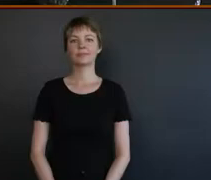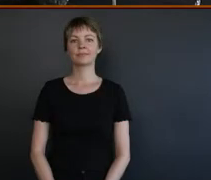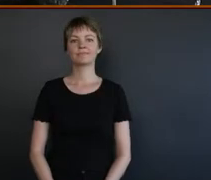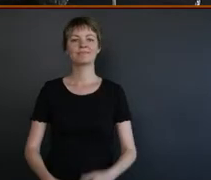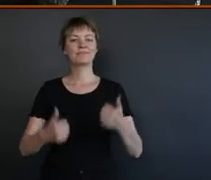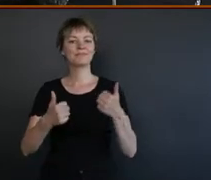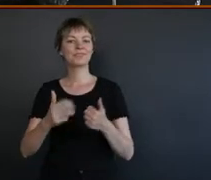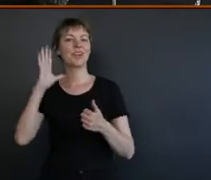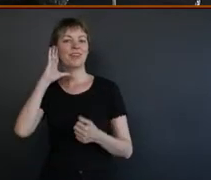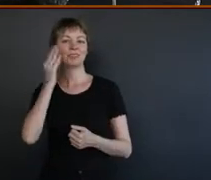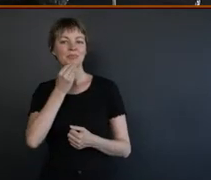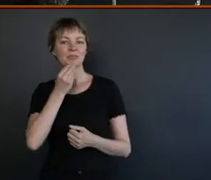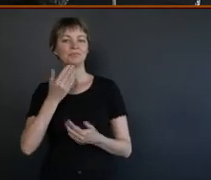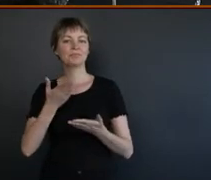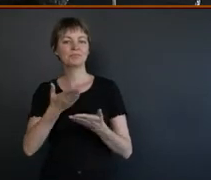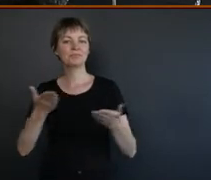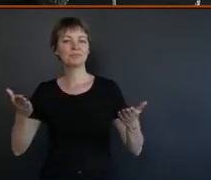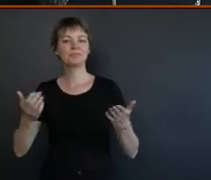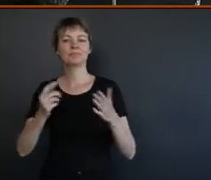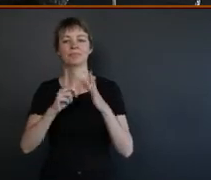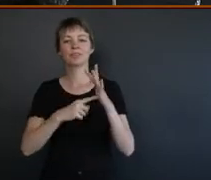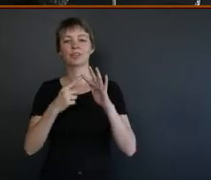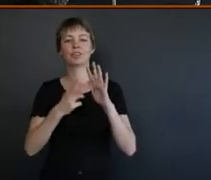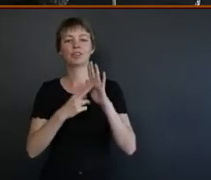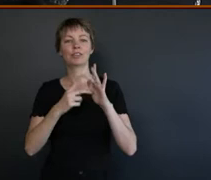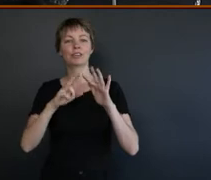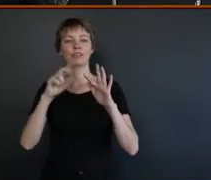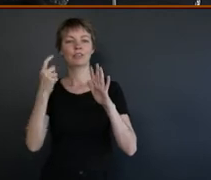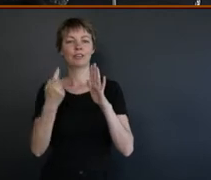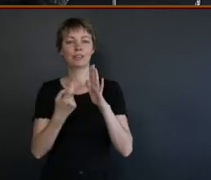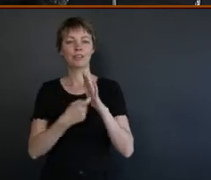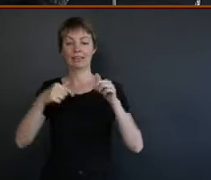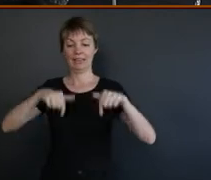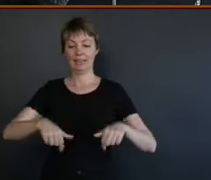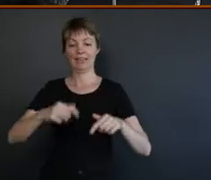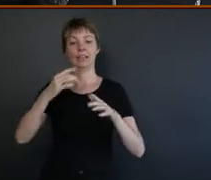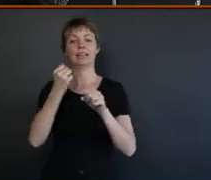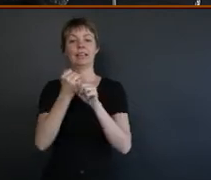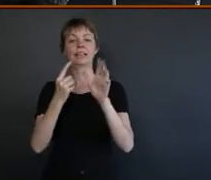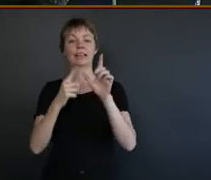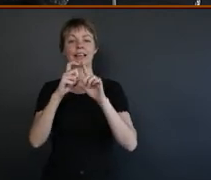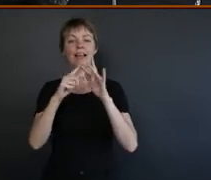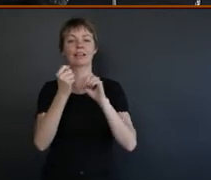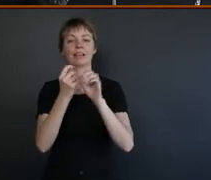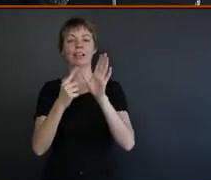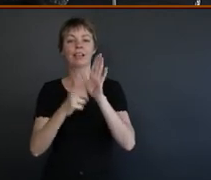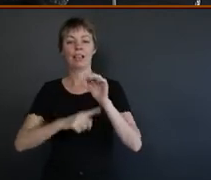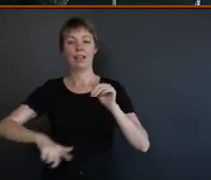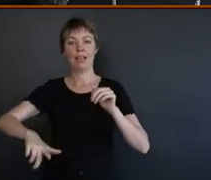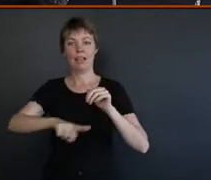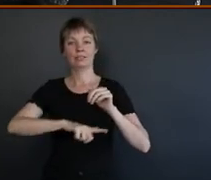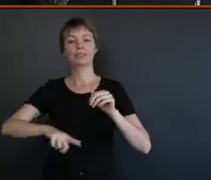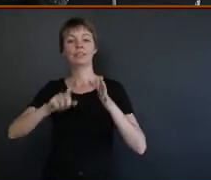Good afternoon. It's Jennifer Barrett here coming to you from the Gadigal land of the Eora nation. I'd like to pay my